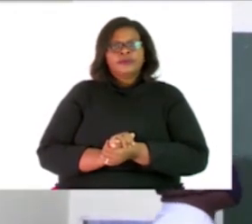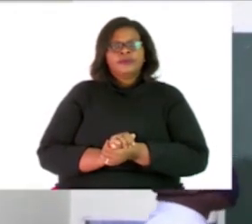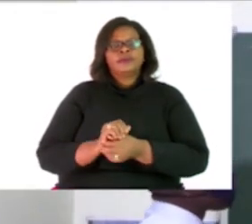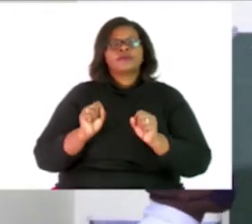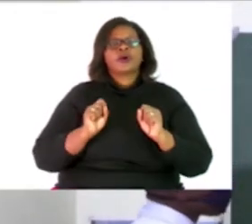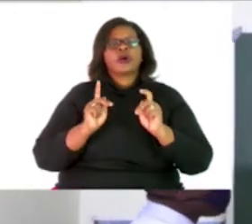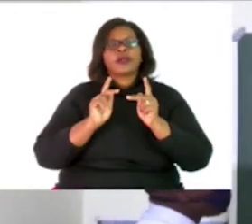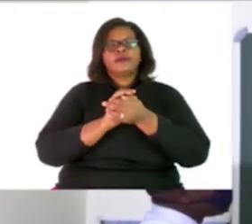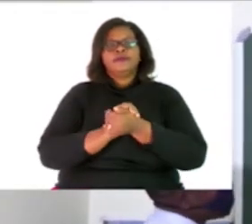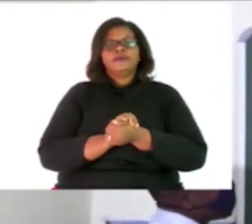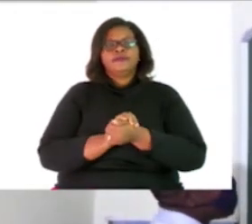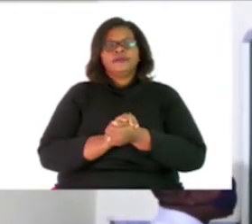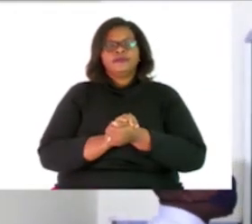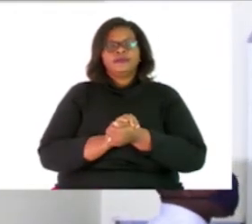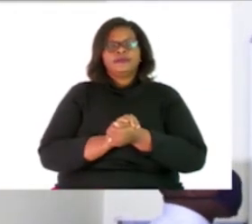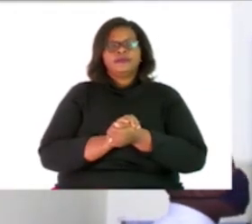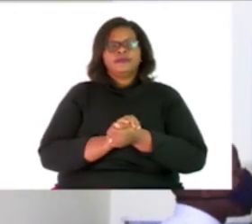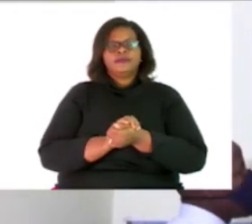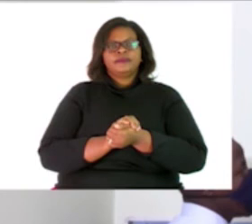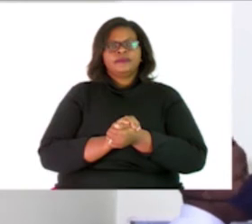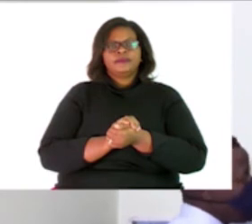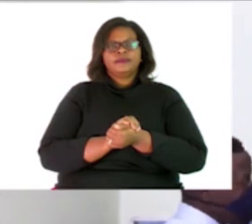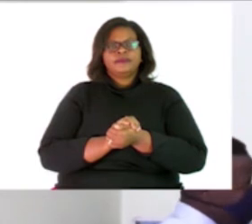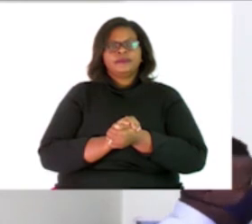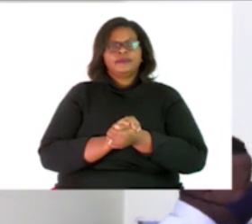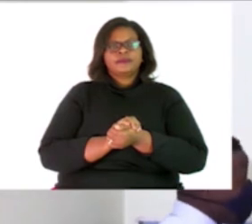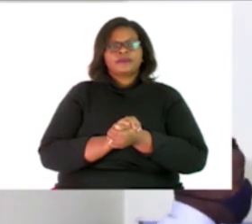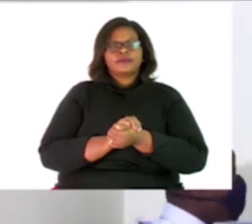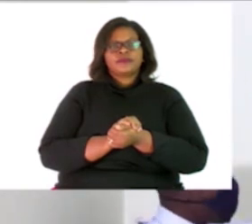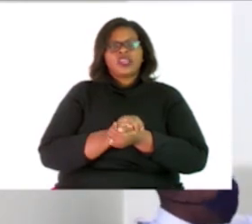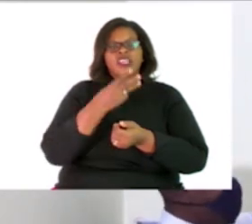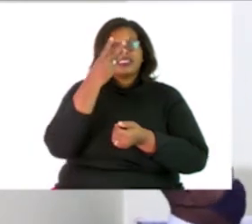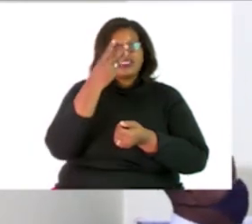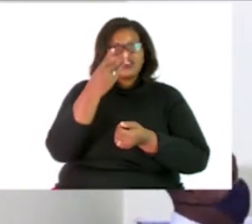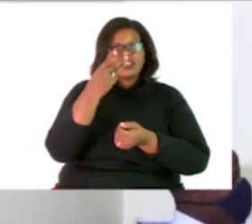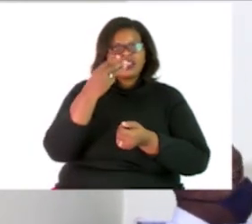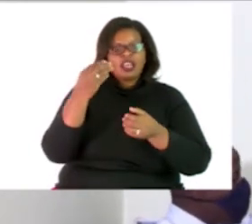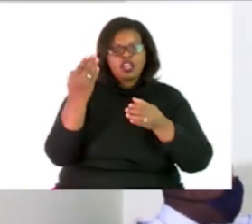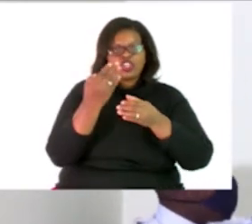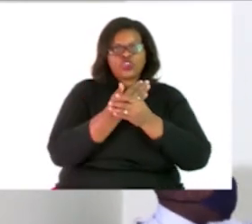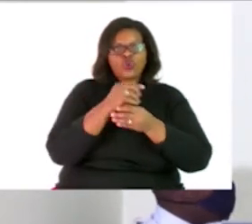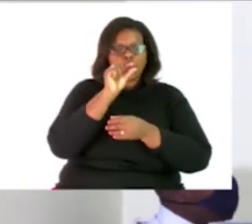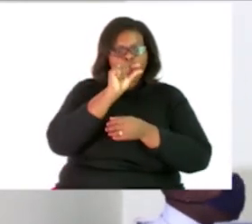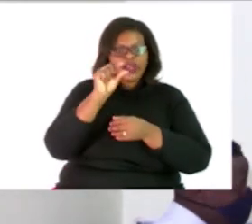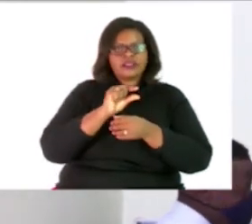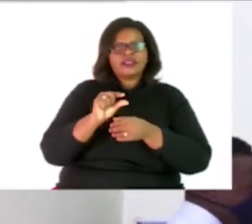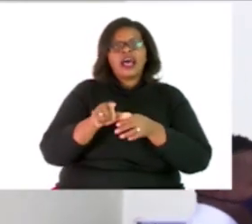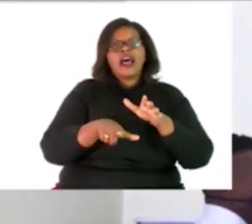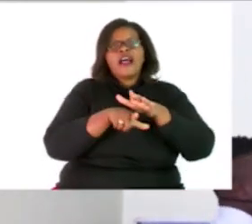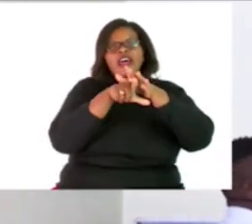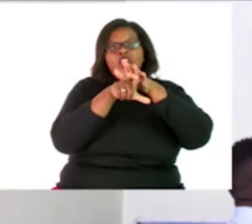I said it's 3 terms which is the lowest common multiple